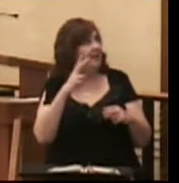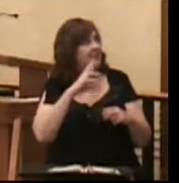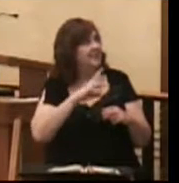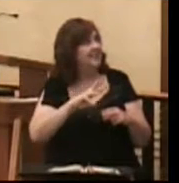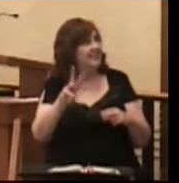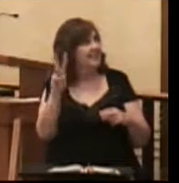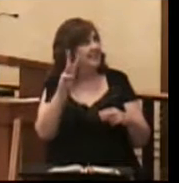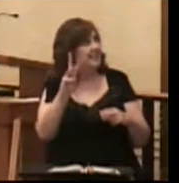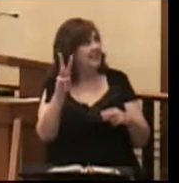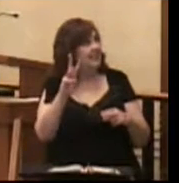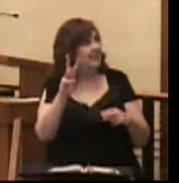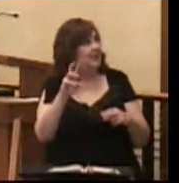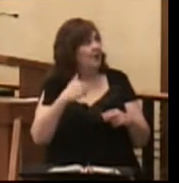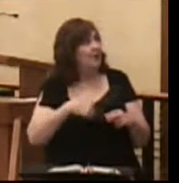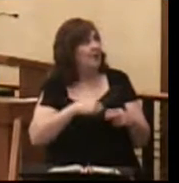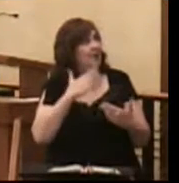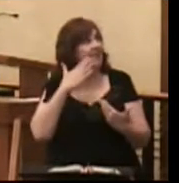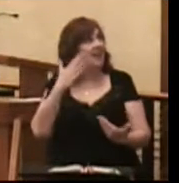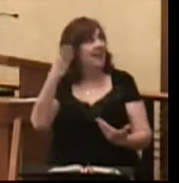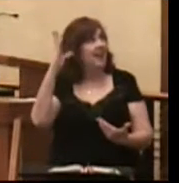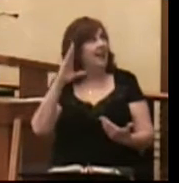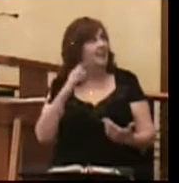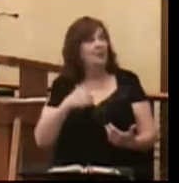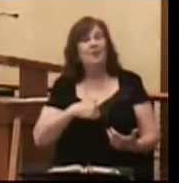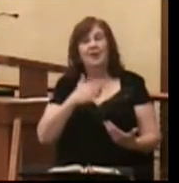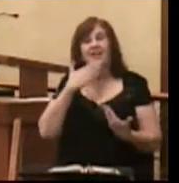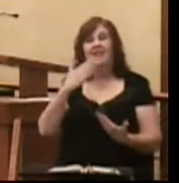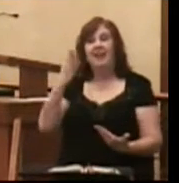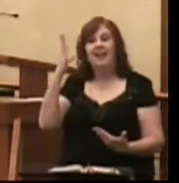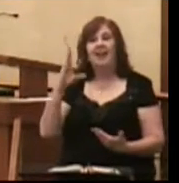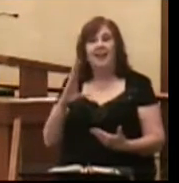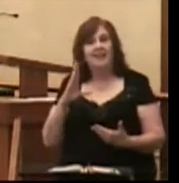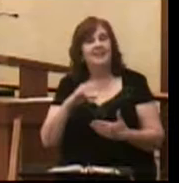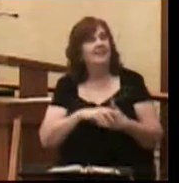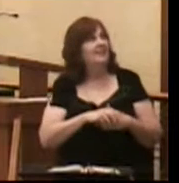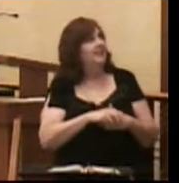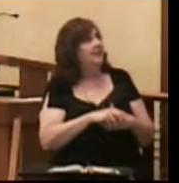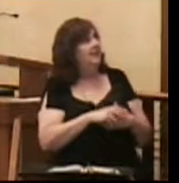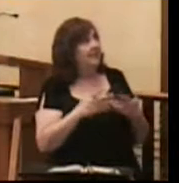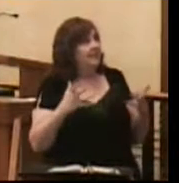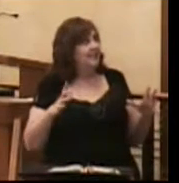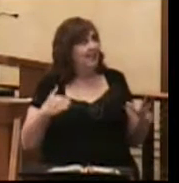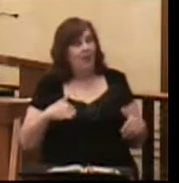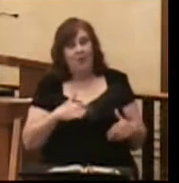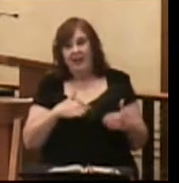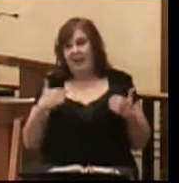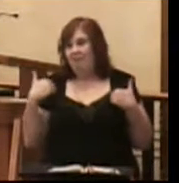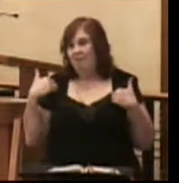Jeremiah Jr. Yeah. We thank God. We thank God. And this is all you have? Yeah, this is all we got.